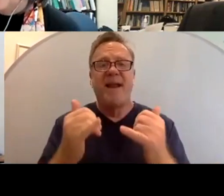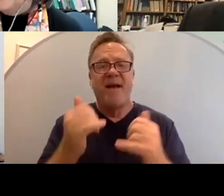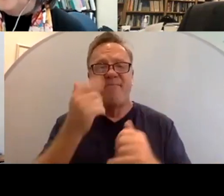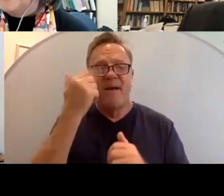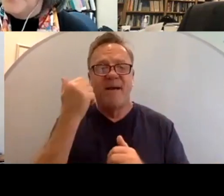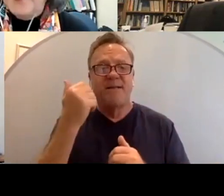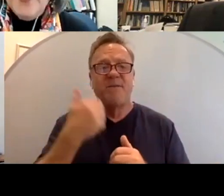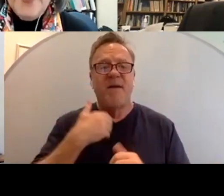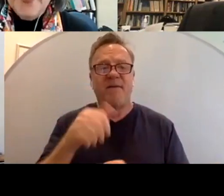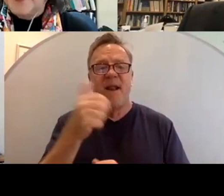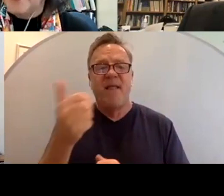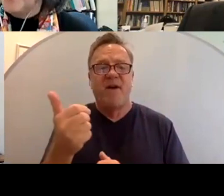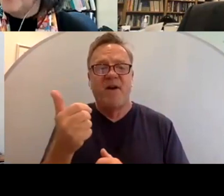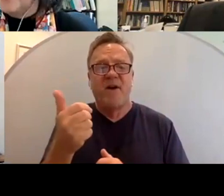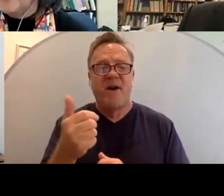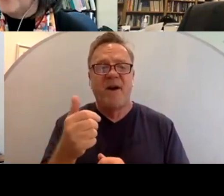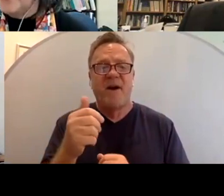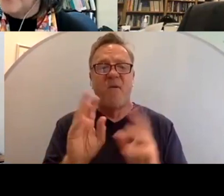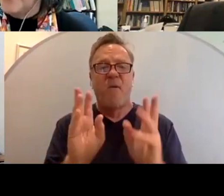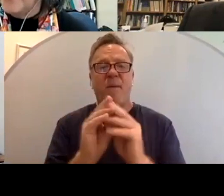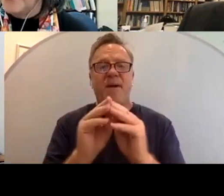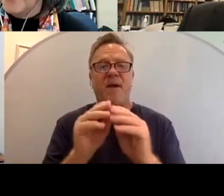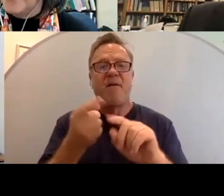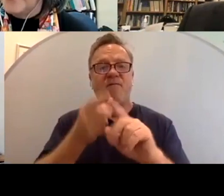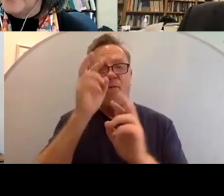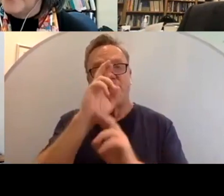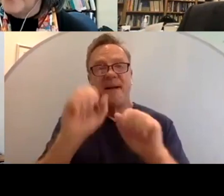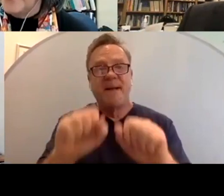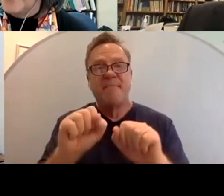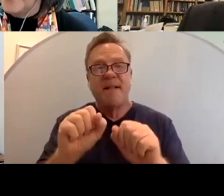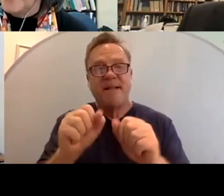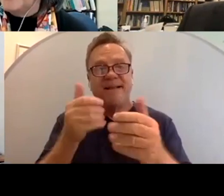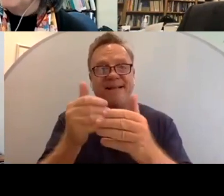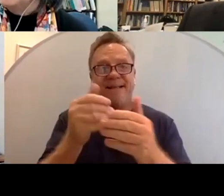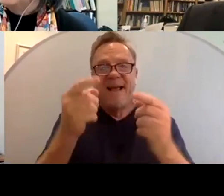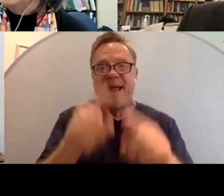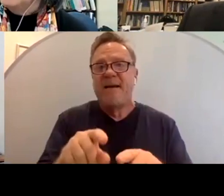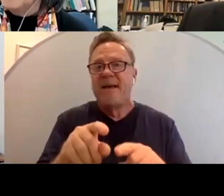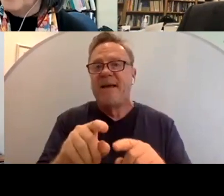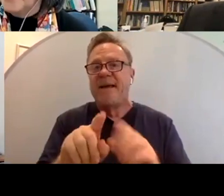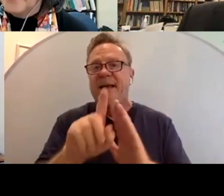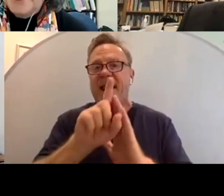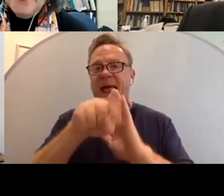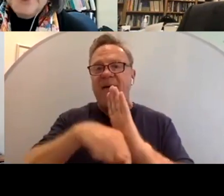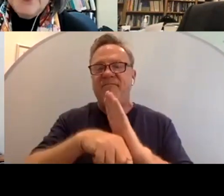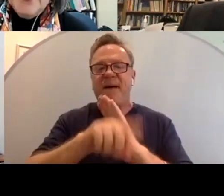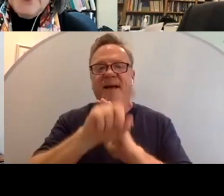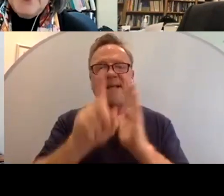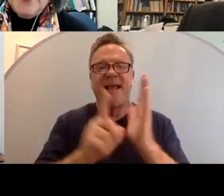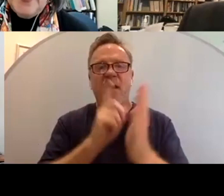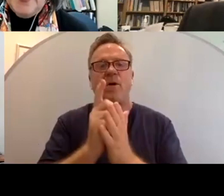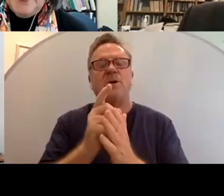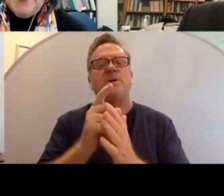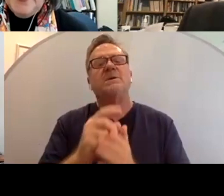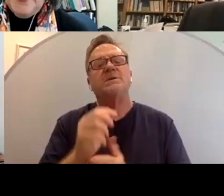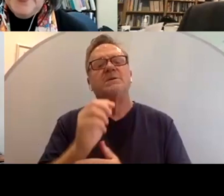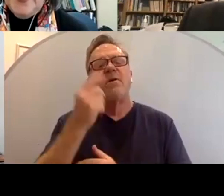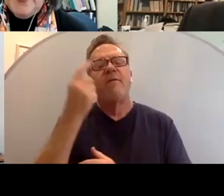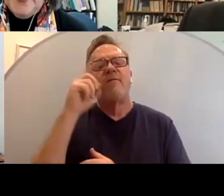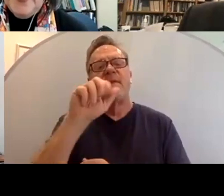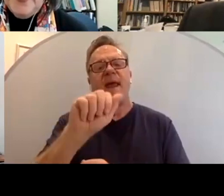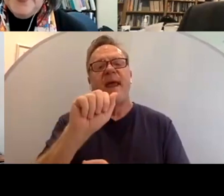we have another webinar from RespectAbility coming up at half past the hour. So on behalf of the